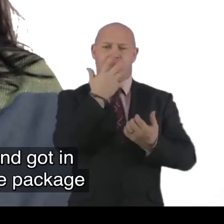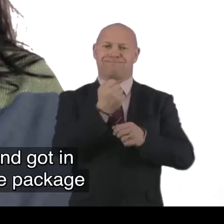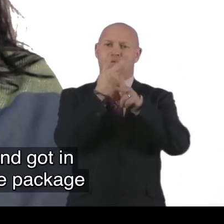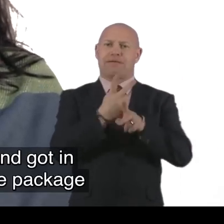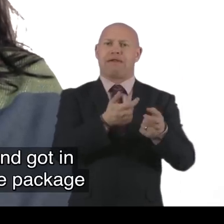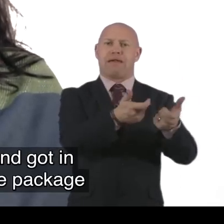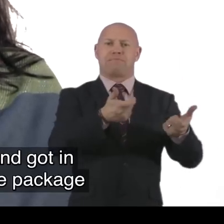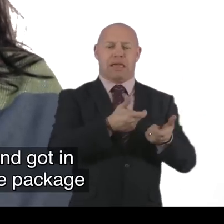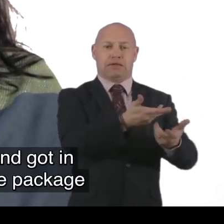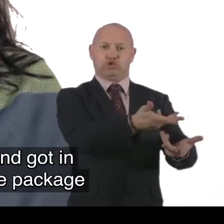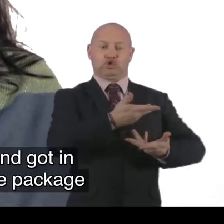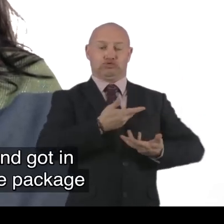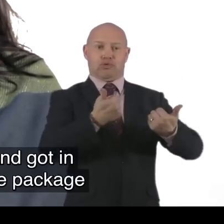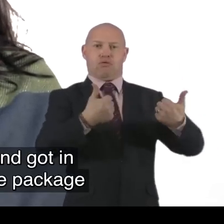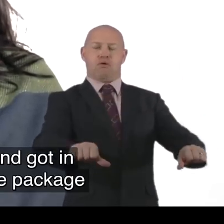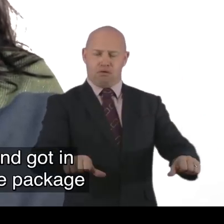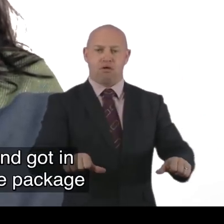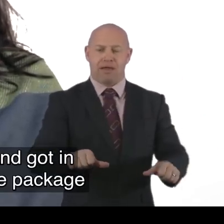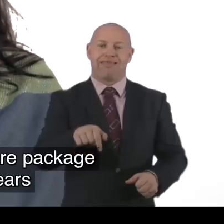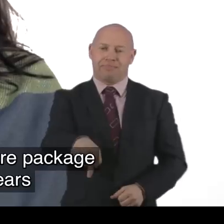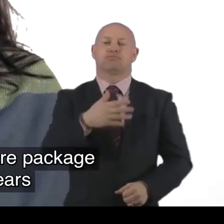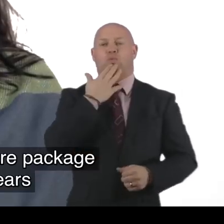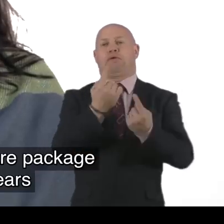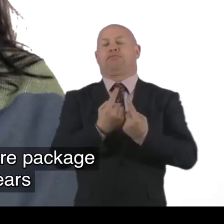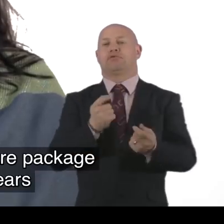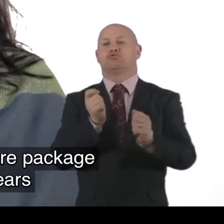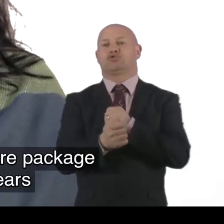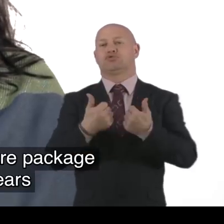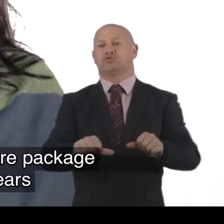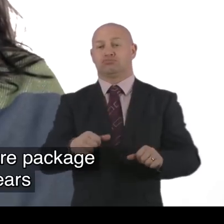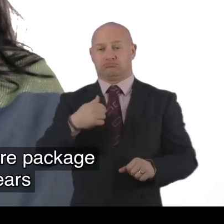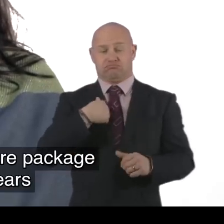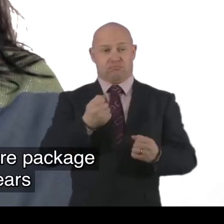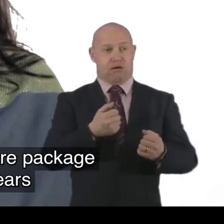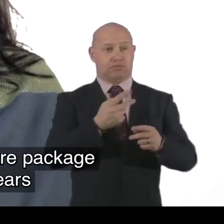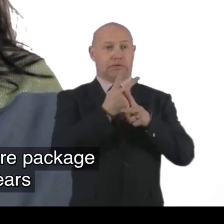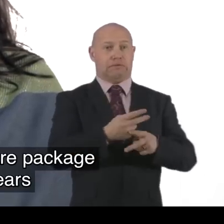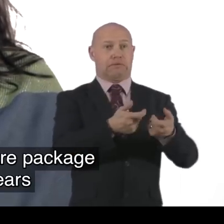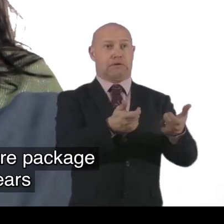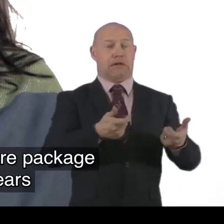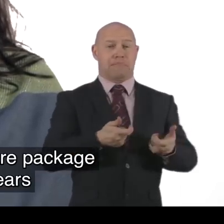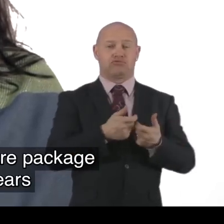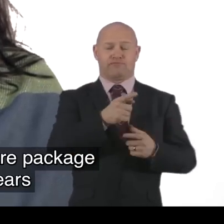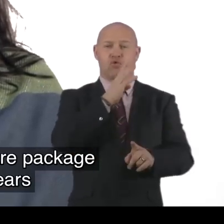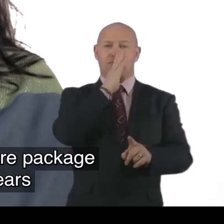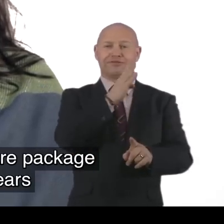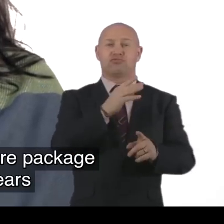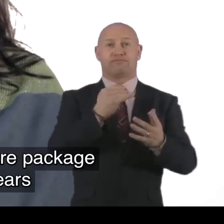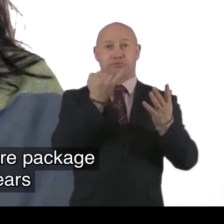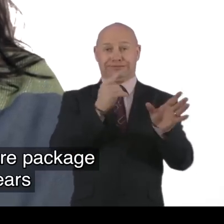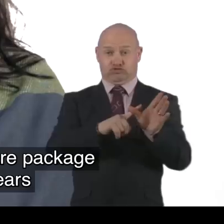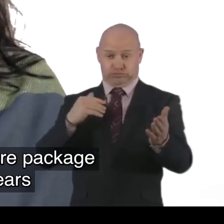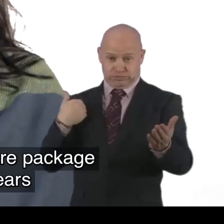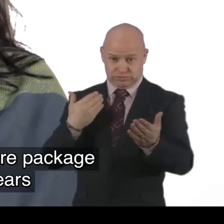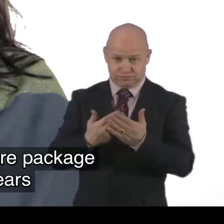we decided. We would go for a care package. At that point. And. That's when. Things changed. And. I've had a care package in place. First of all.